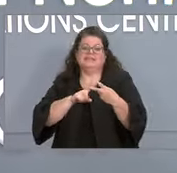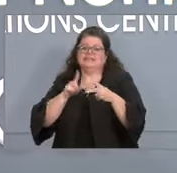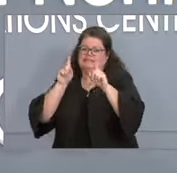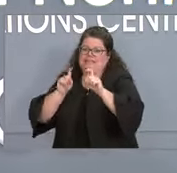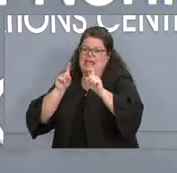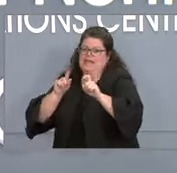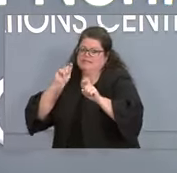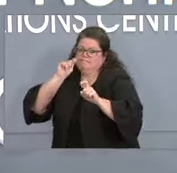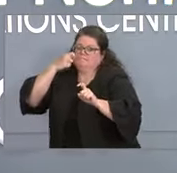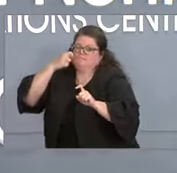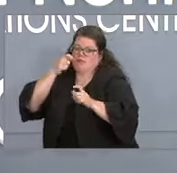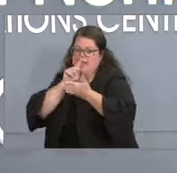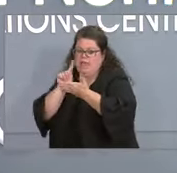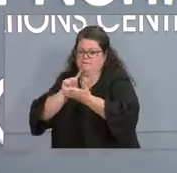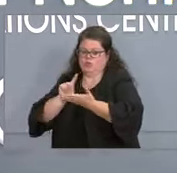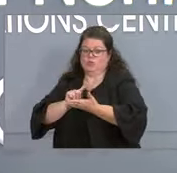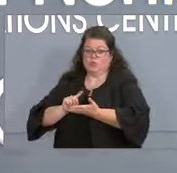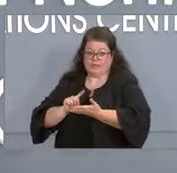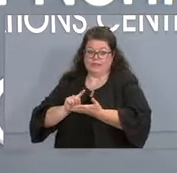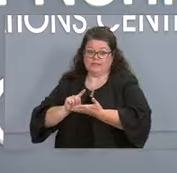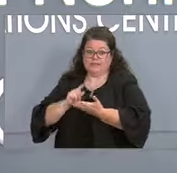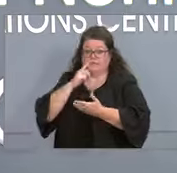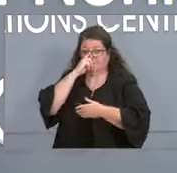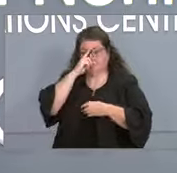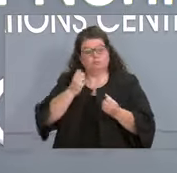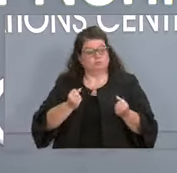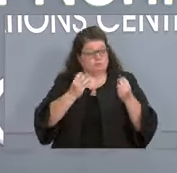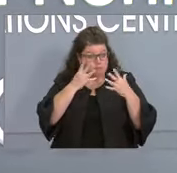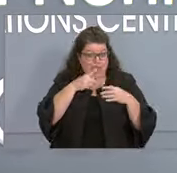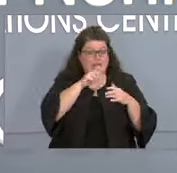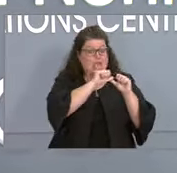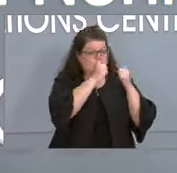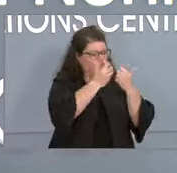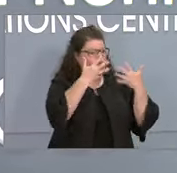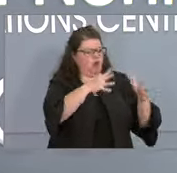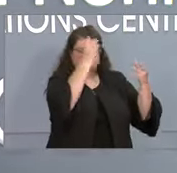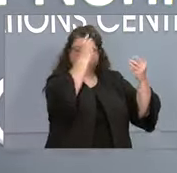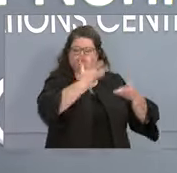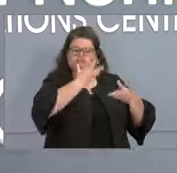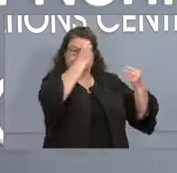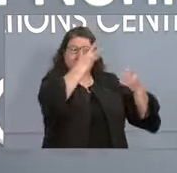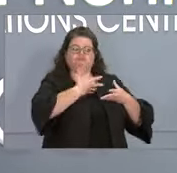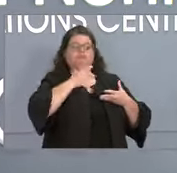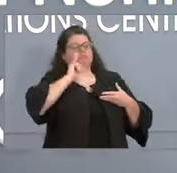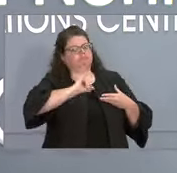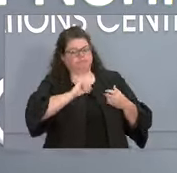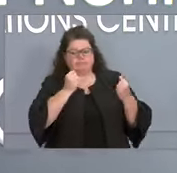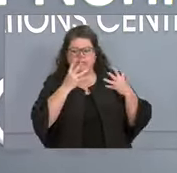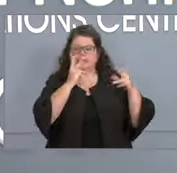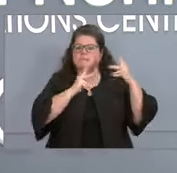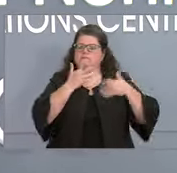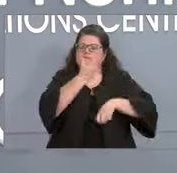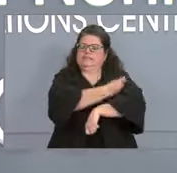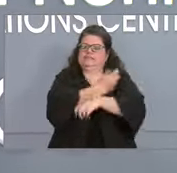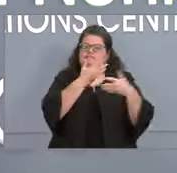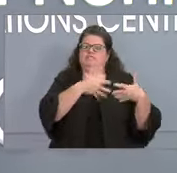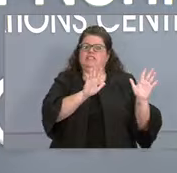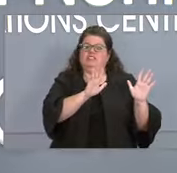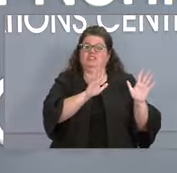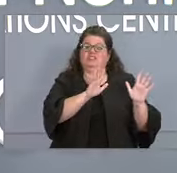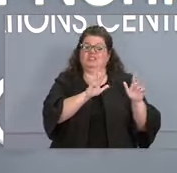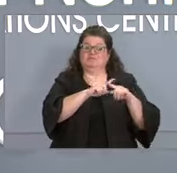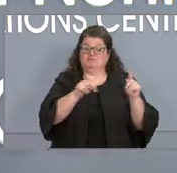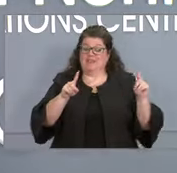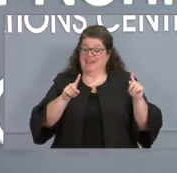It's positive that many state agencies are reporting high percentages of vaccinated employees. But here again, there's more work to